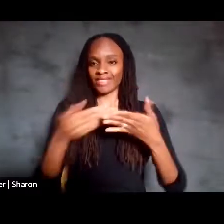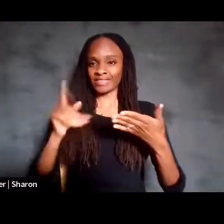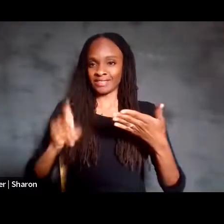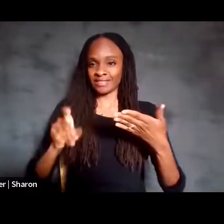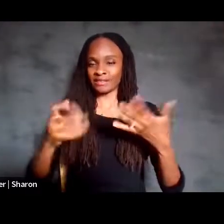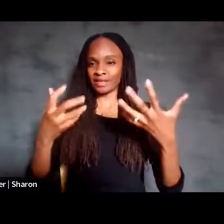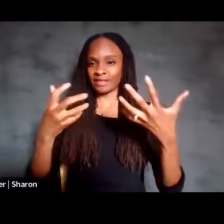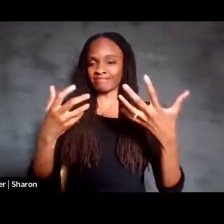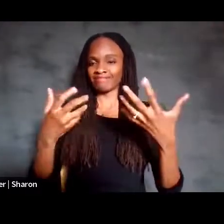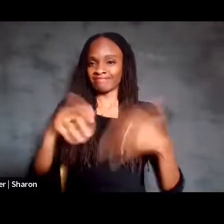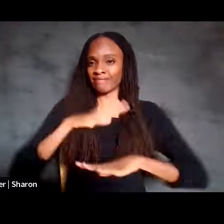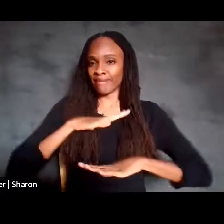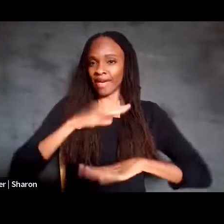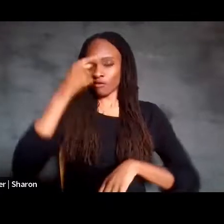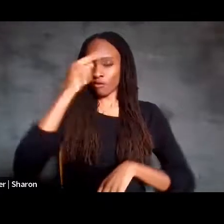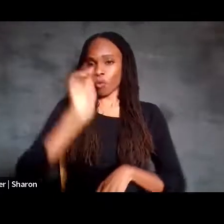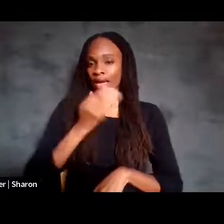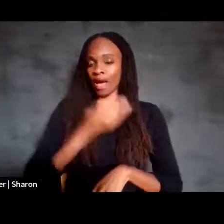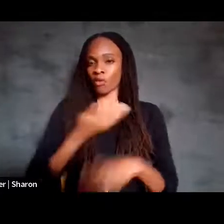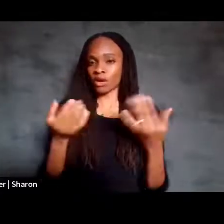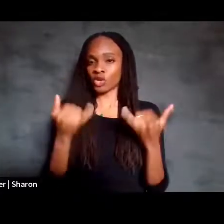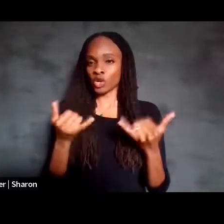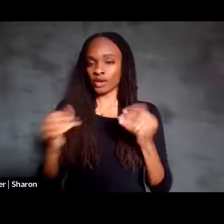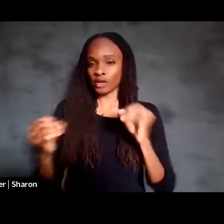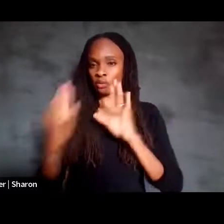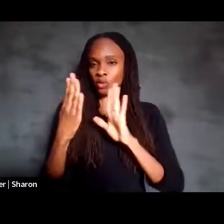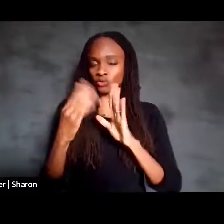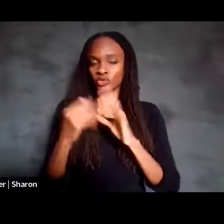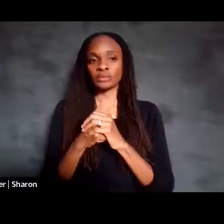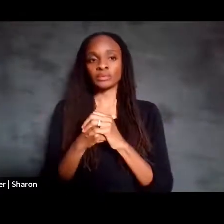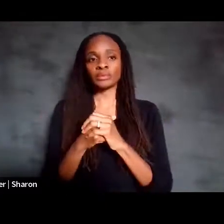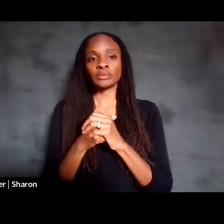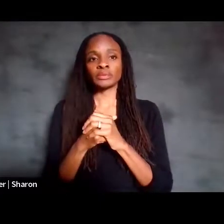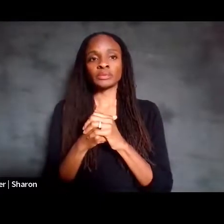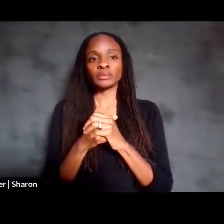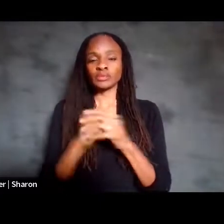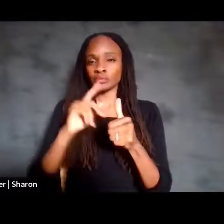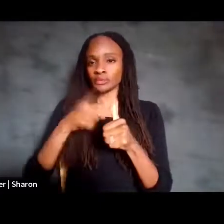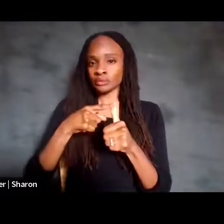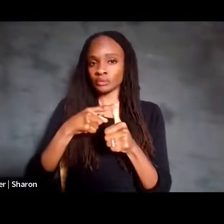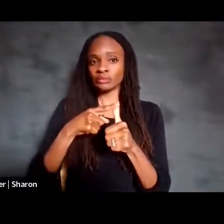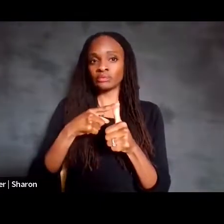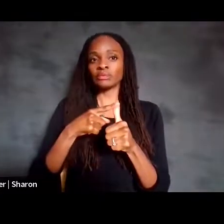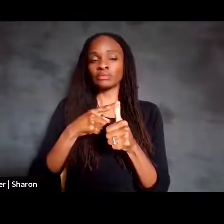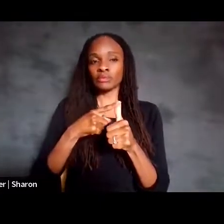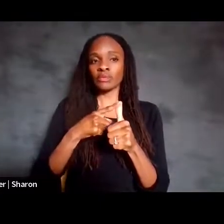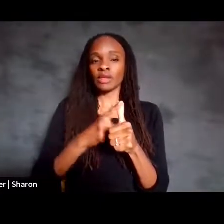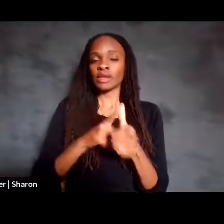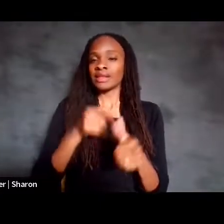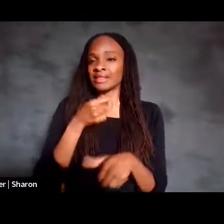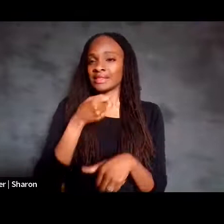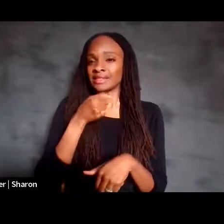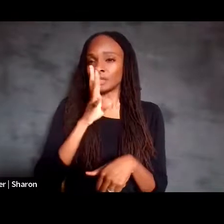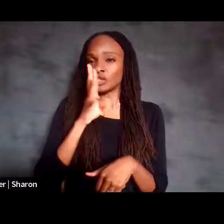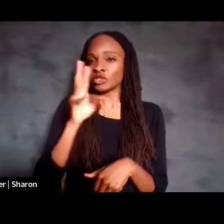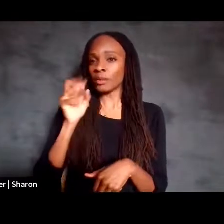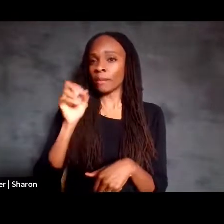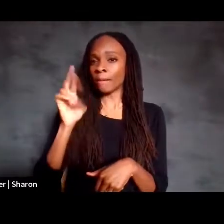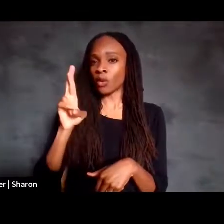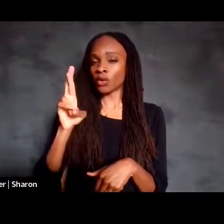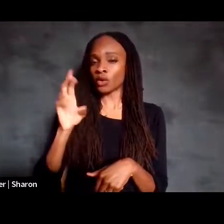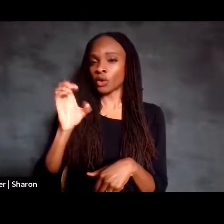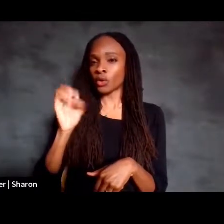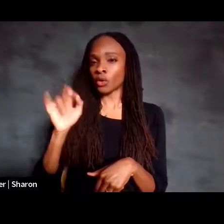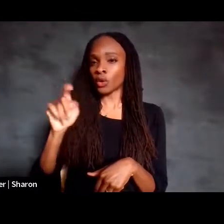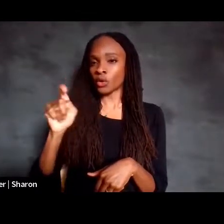current approach to work. And that is that the speech motor cortex, so the part of the brain surface